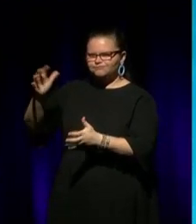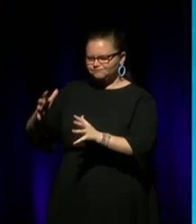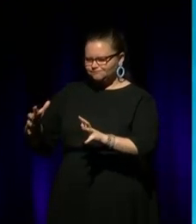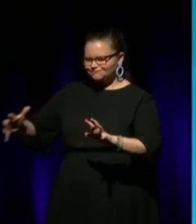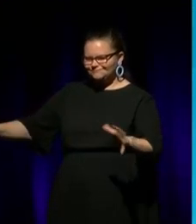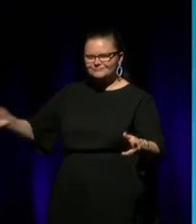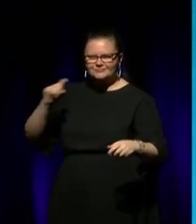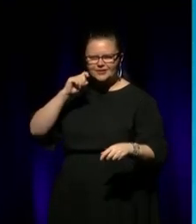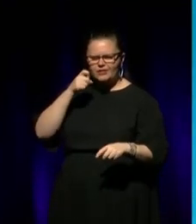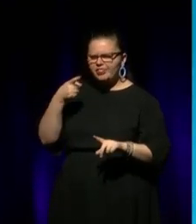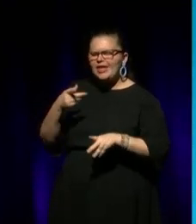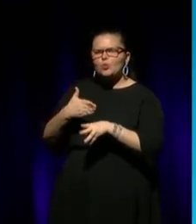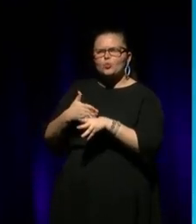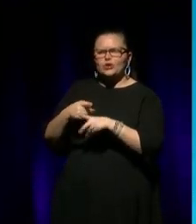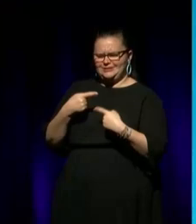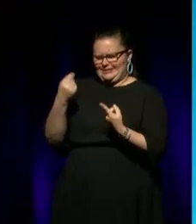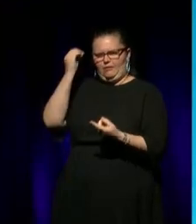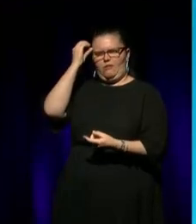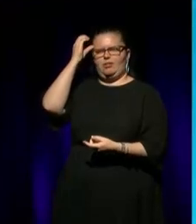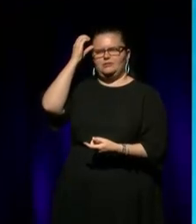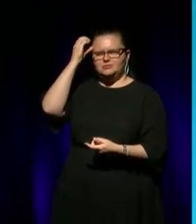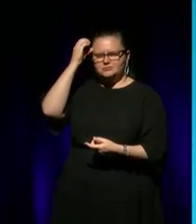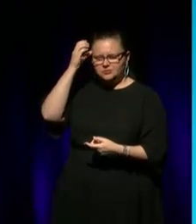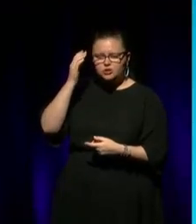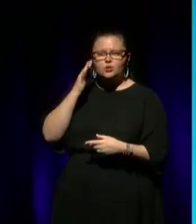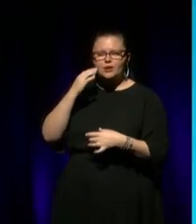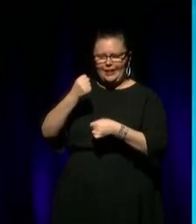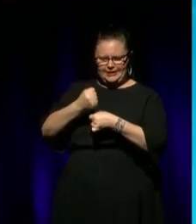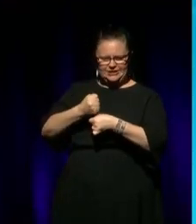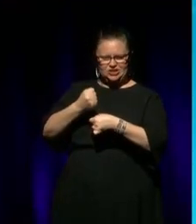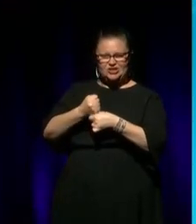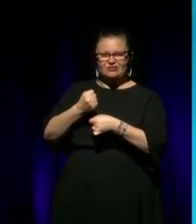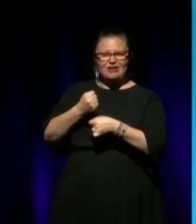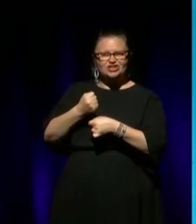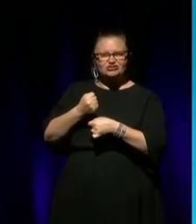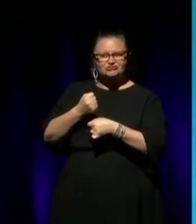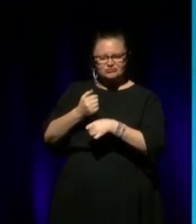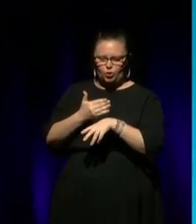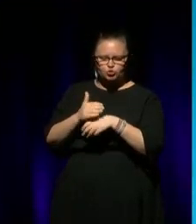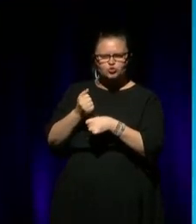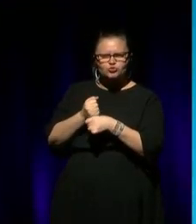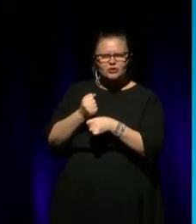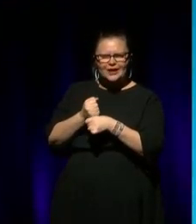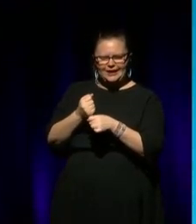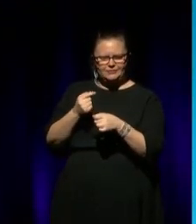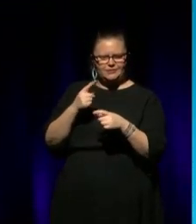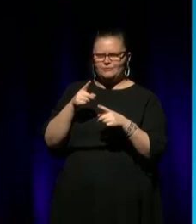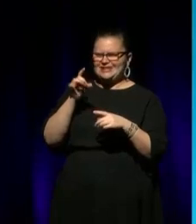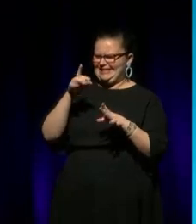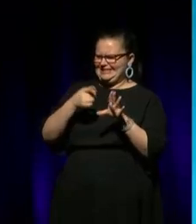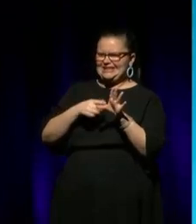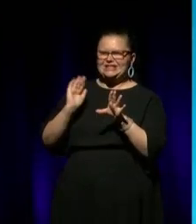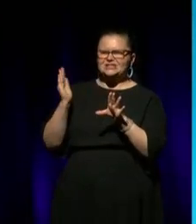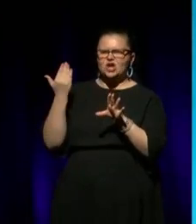Those works are our knowledge. When a generation of dancers come on, you've seen, you've got this generation of dancers that do terrain. That was only 10 years ago. It's